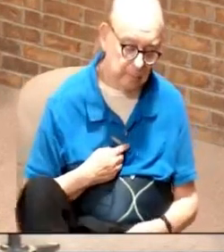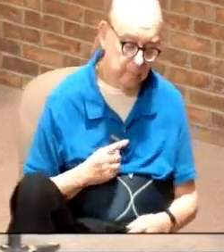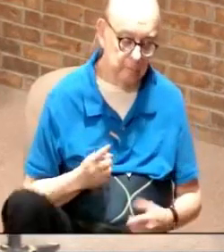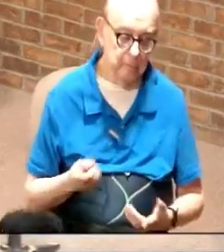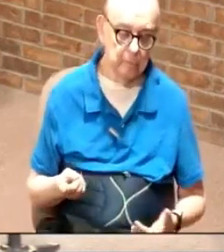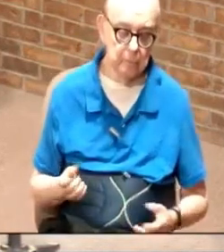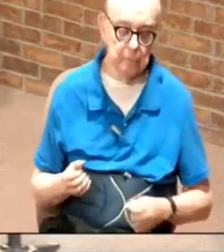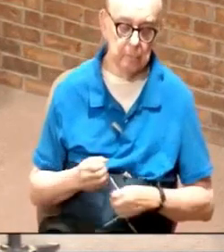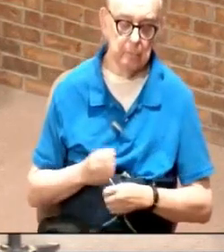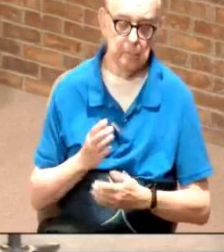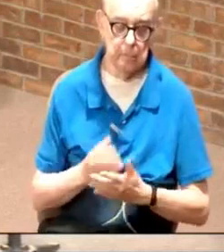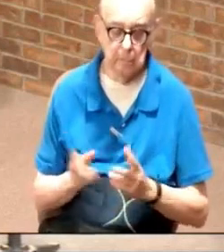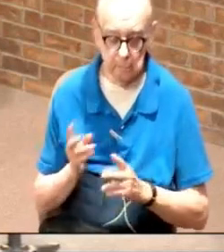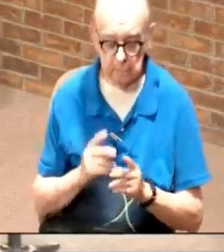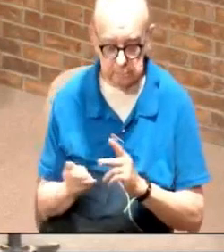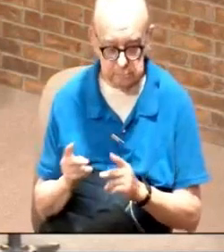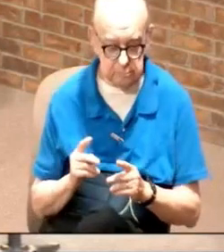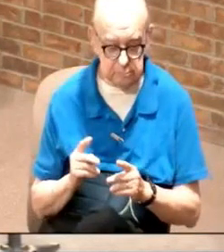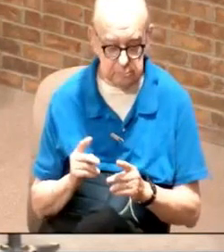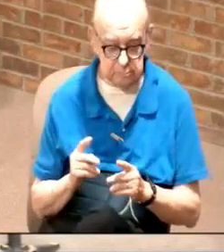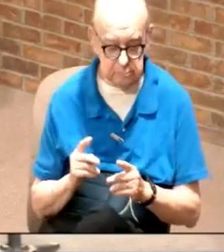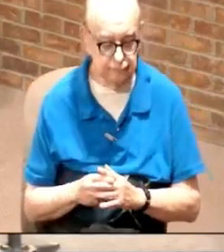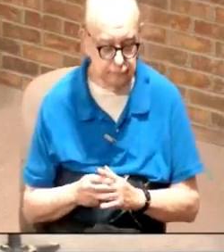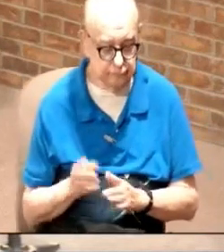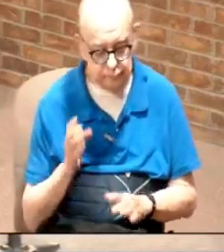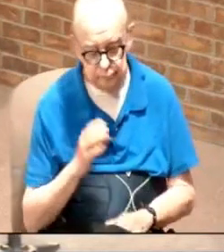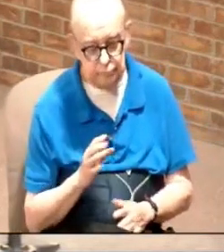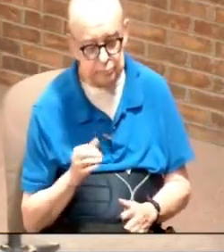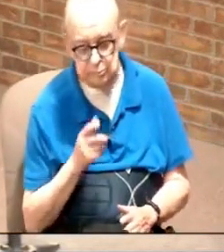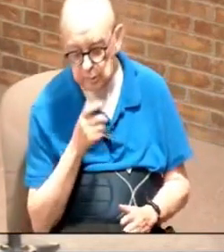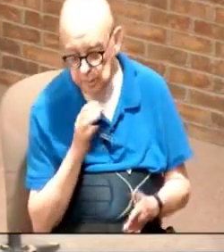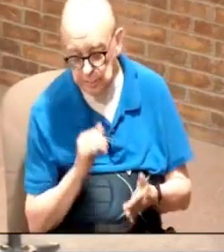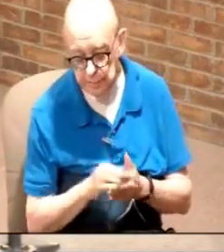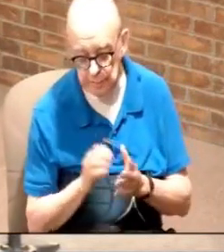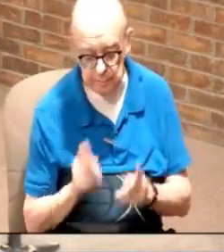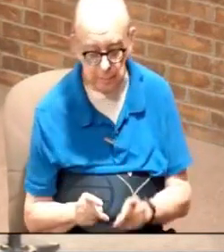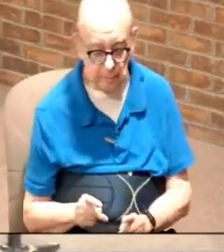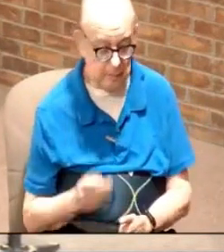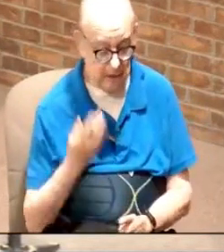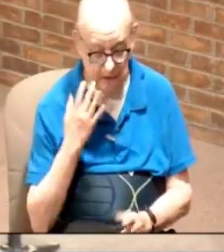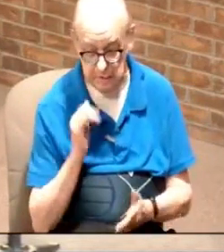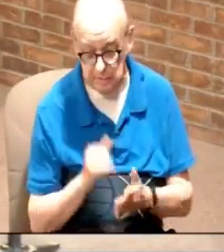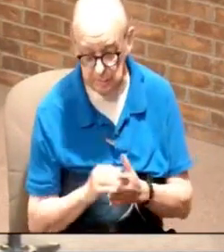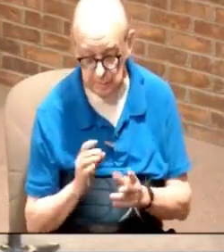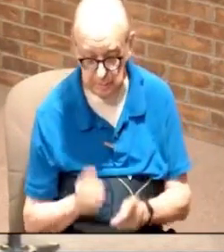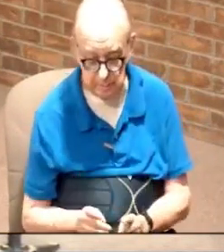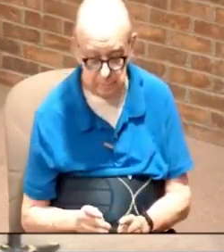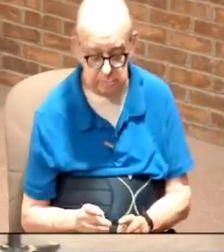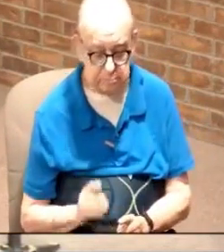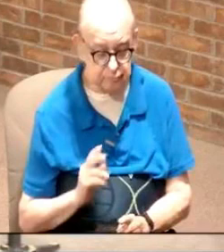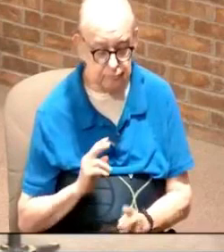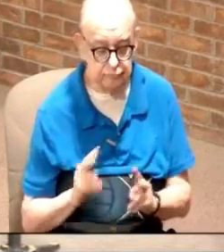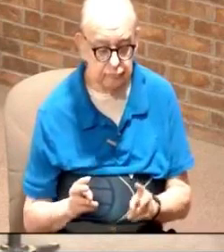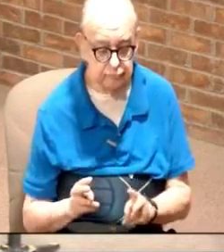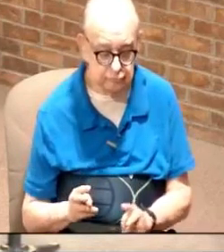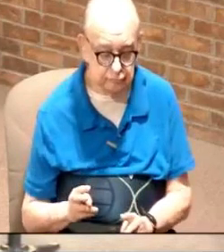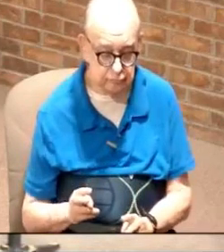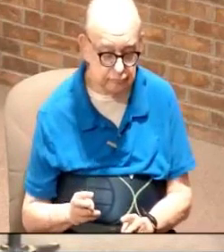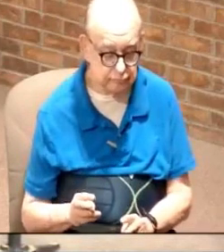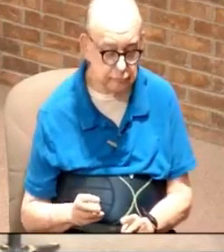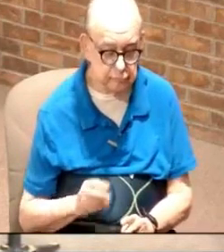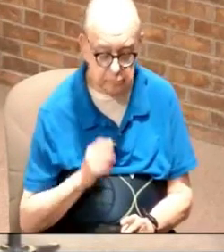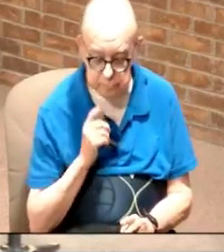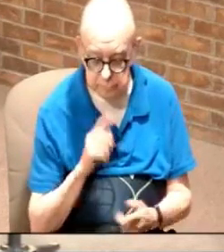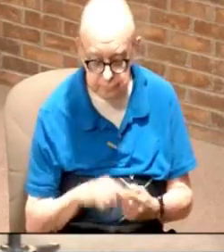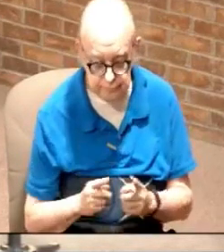friend I got someone there that I started looking and I thought who is this person I don't even know them and I go to look and they ain't a friend of a